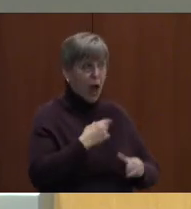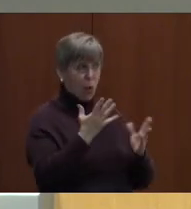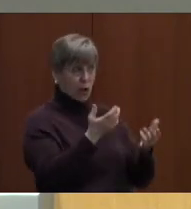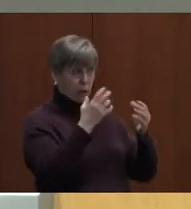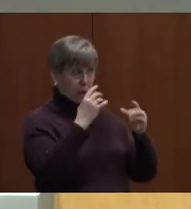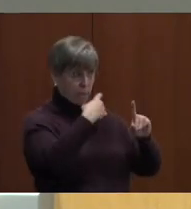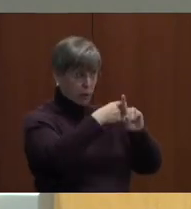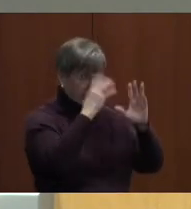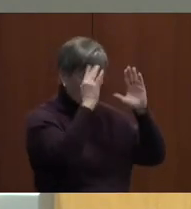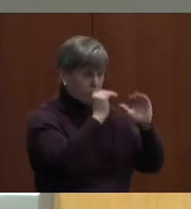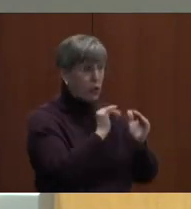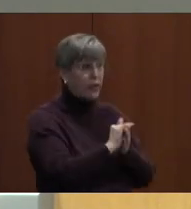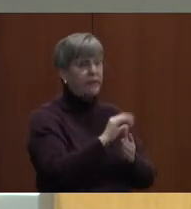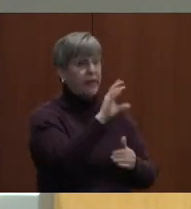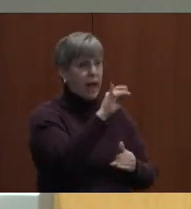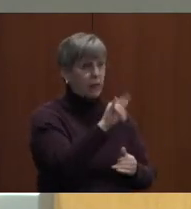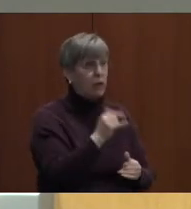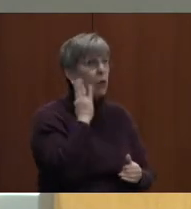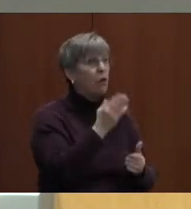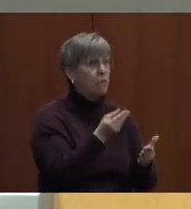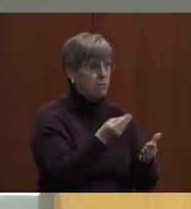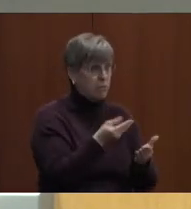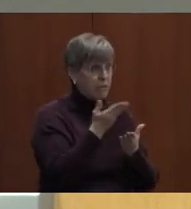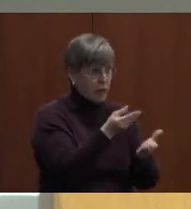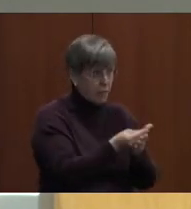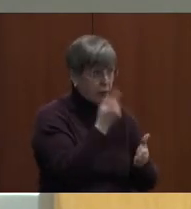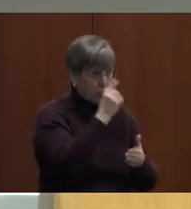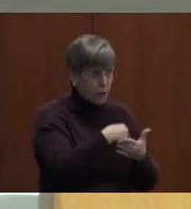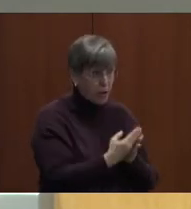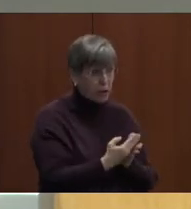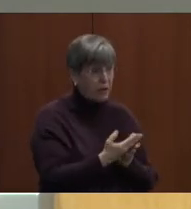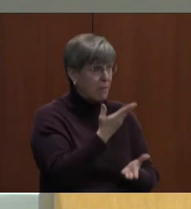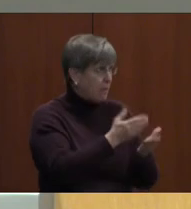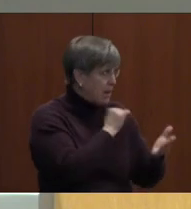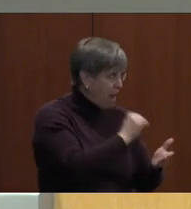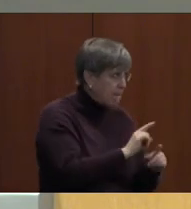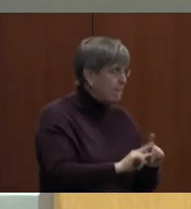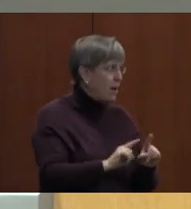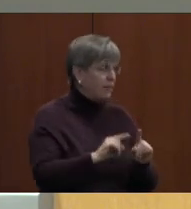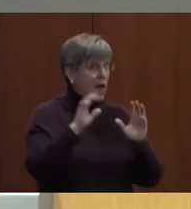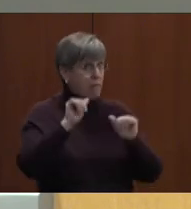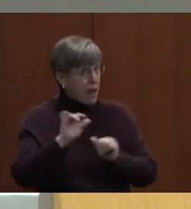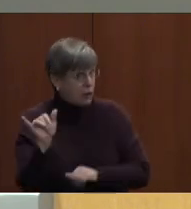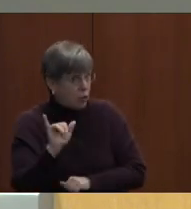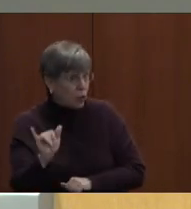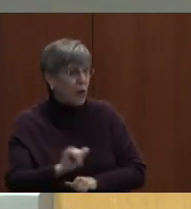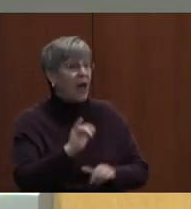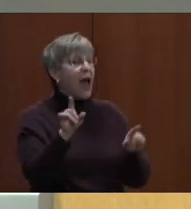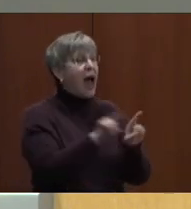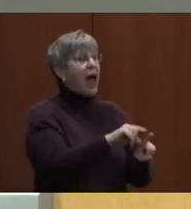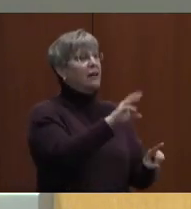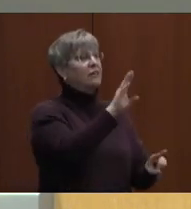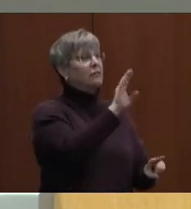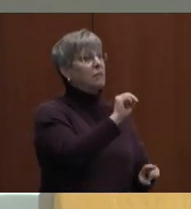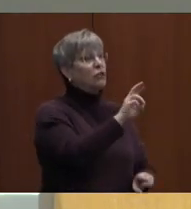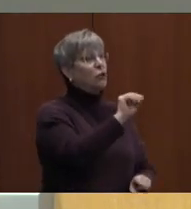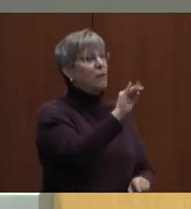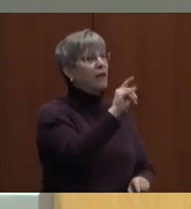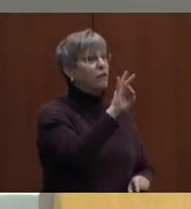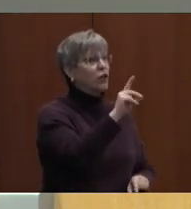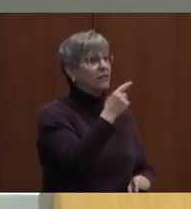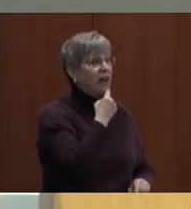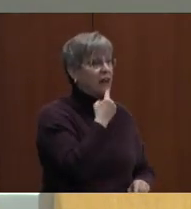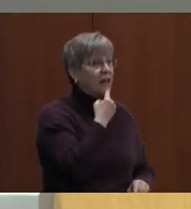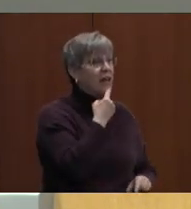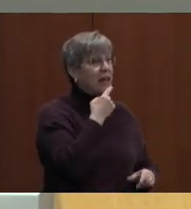our budget. They might not, but they might also. And as Mr. Burkett said, if there's a year that